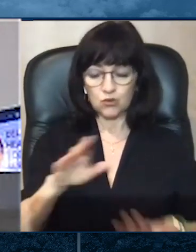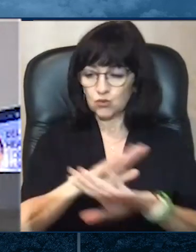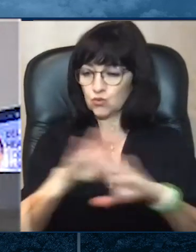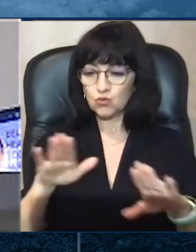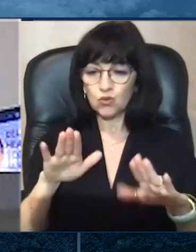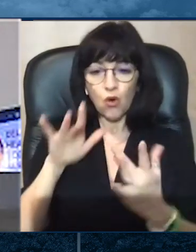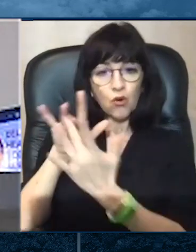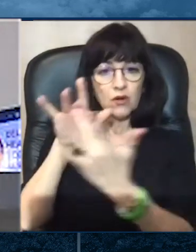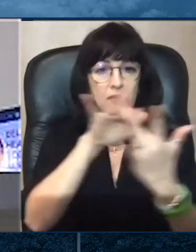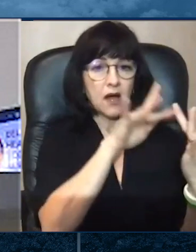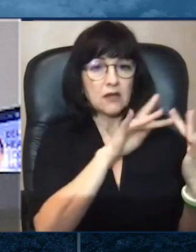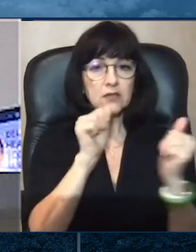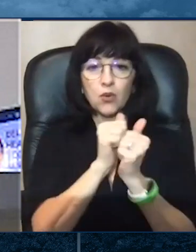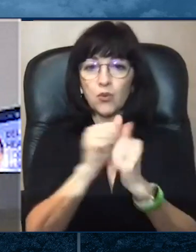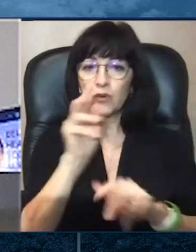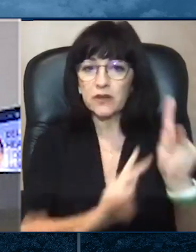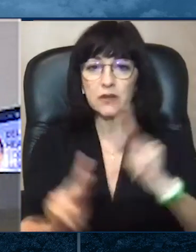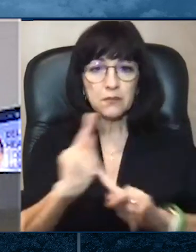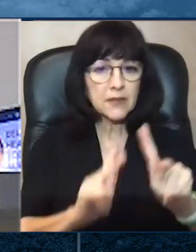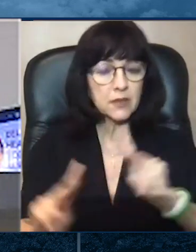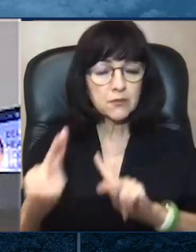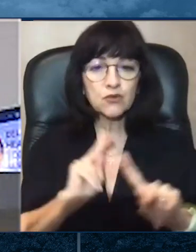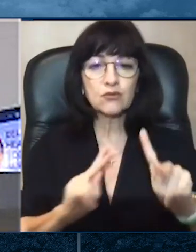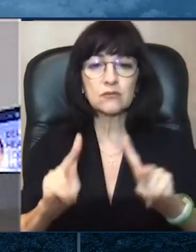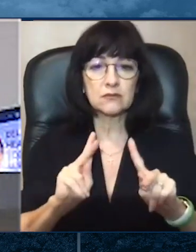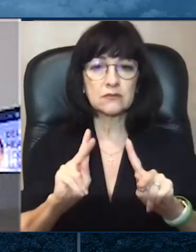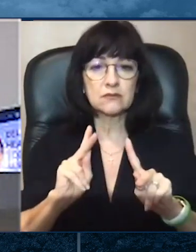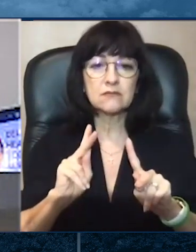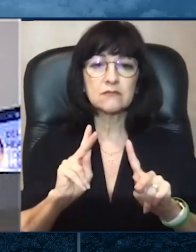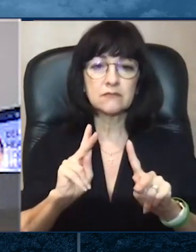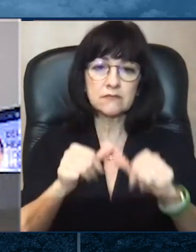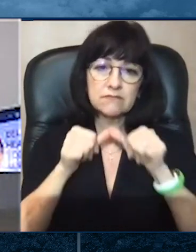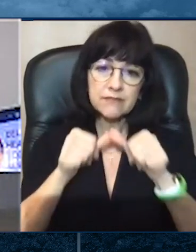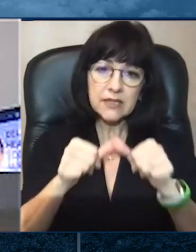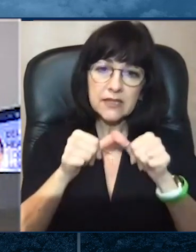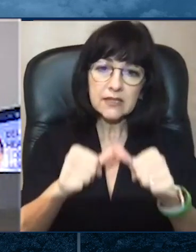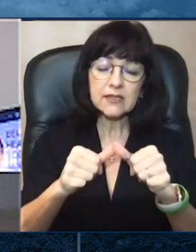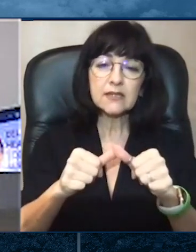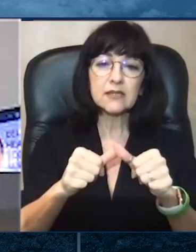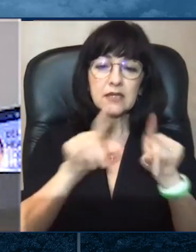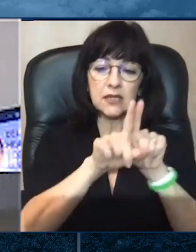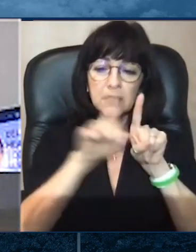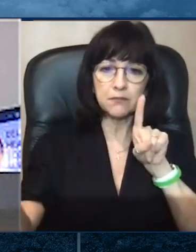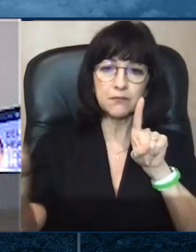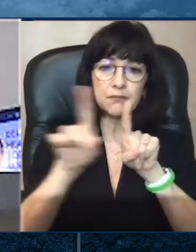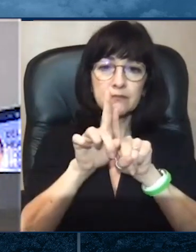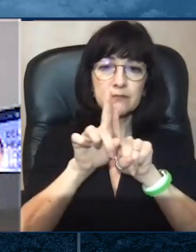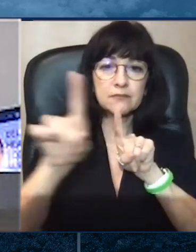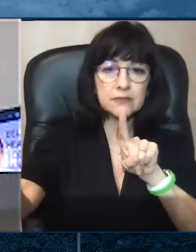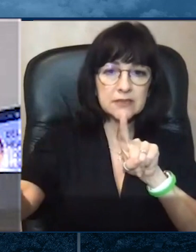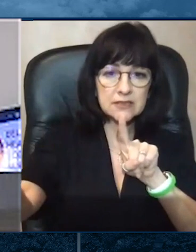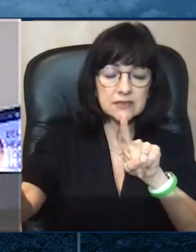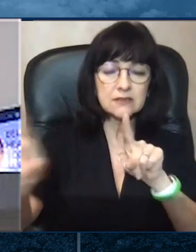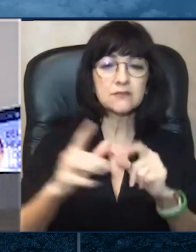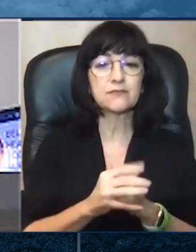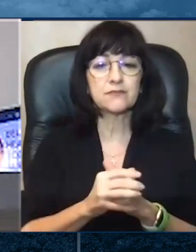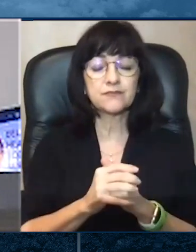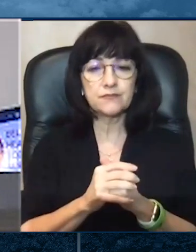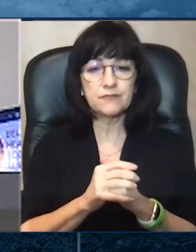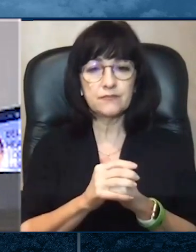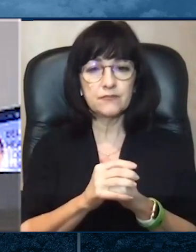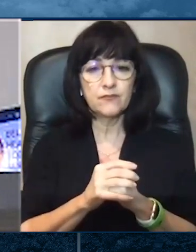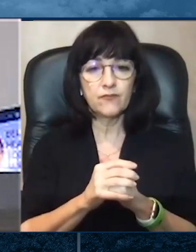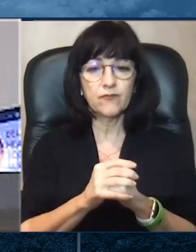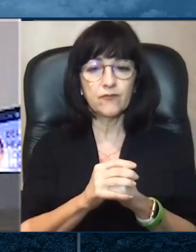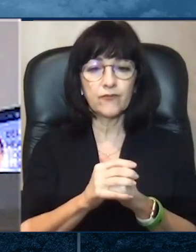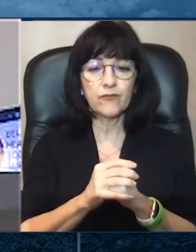distanciamiento social. Salir de casa por razones necesarias. También, si ir